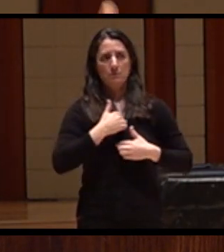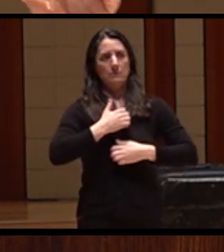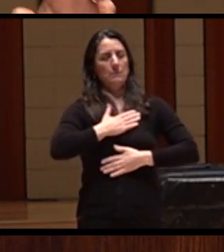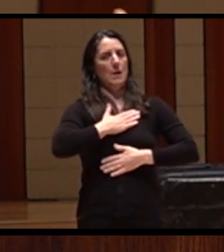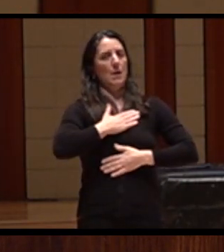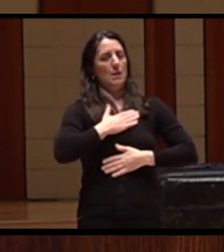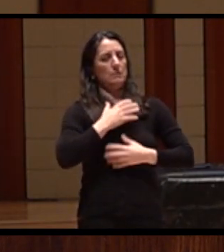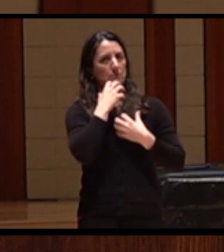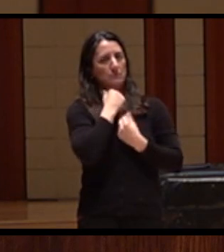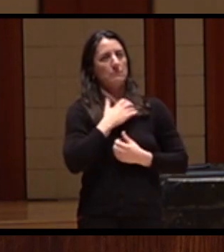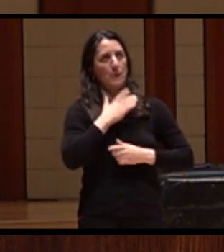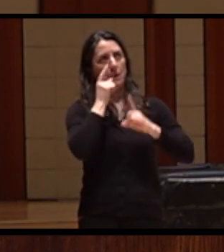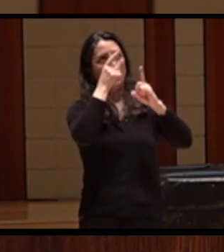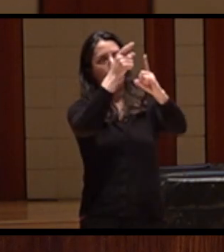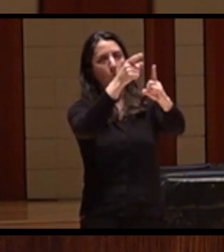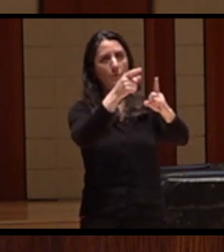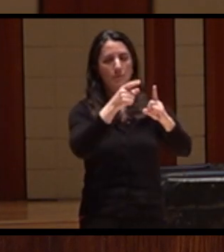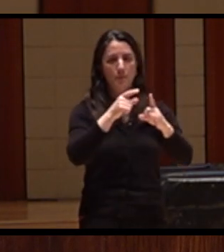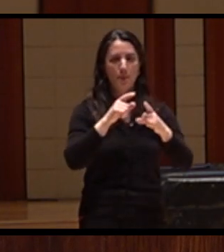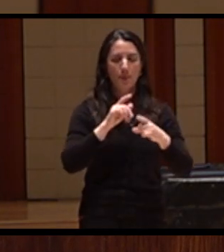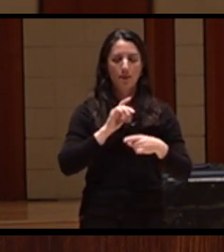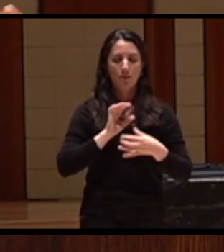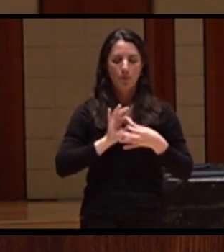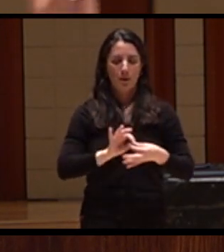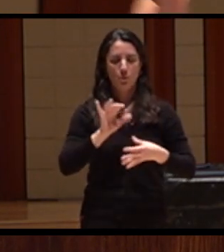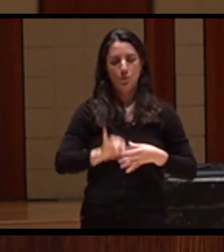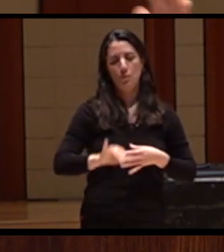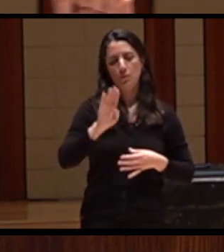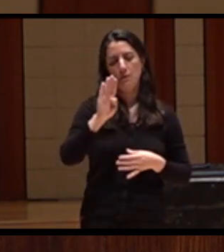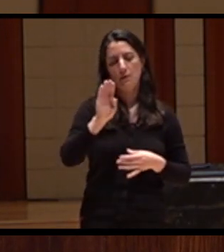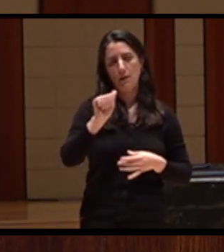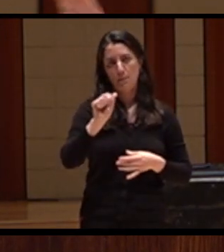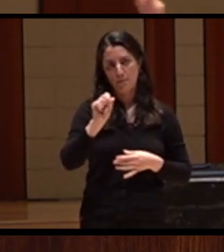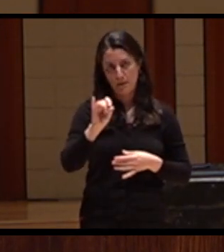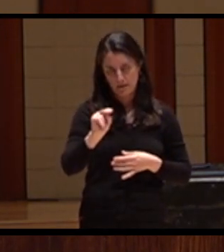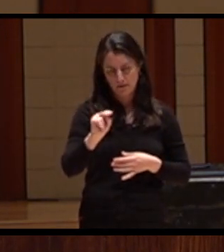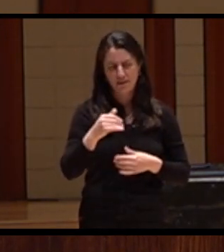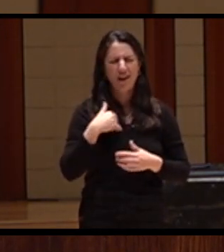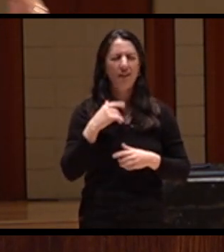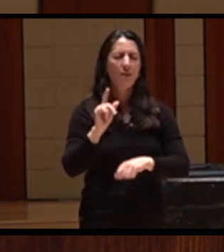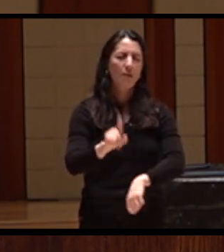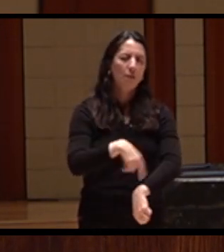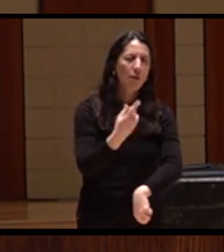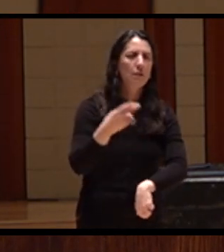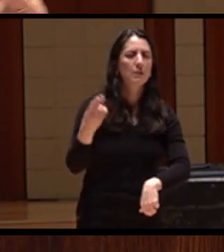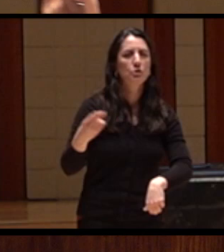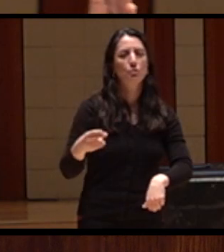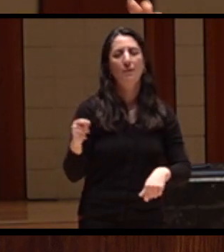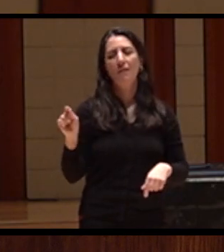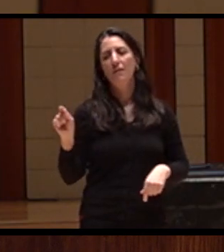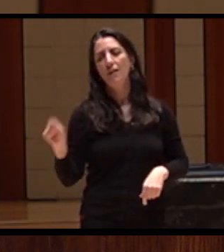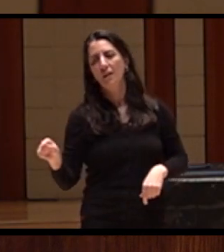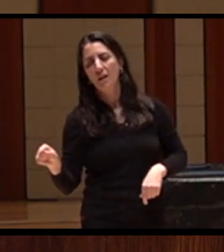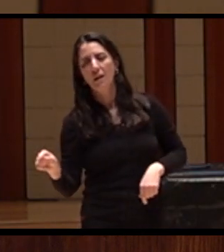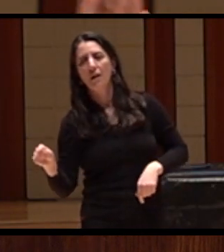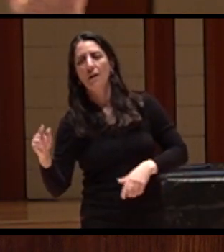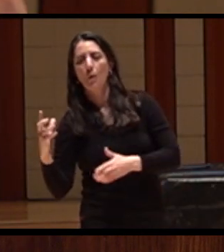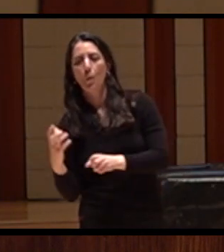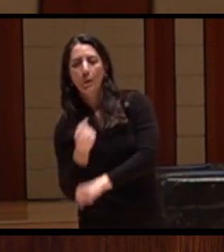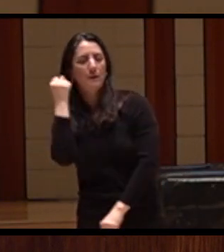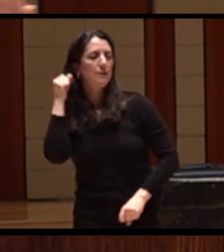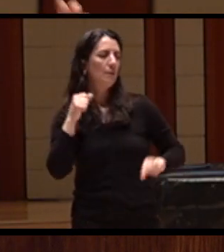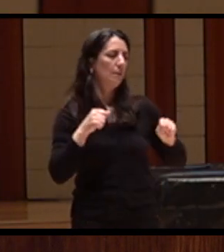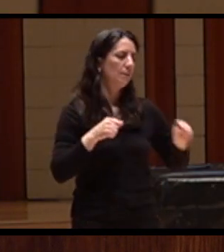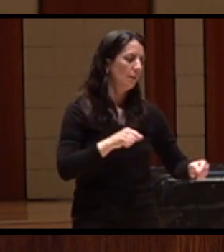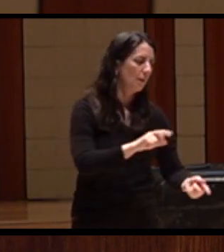history of winners and losers. And we go back and forward between either the farmers or the fish